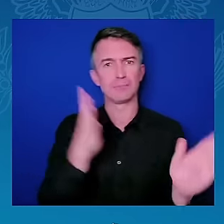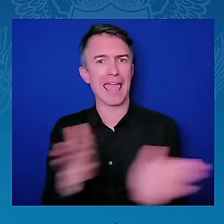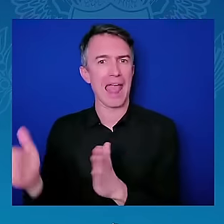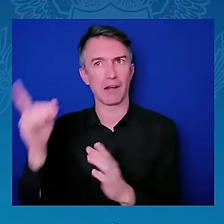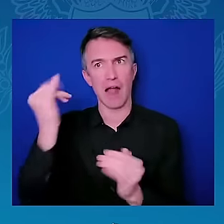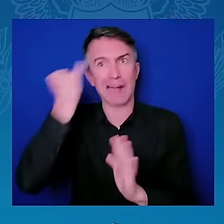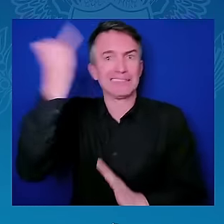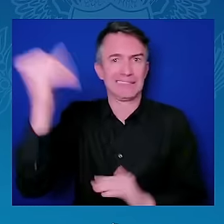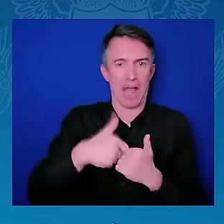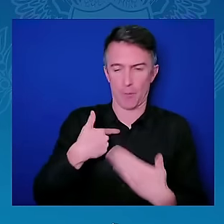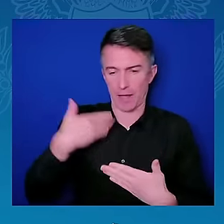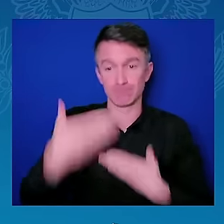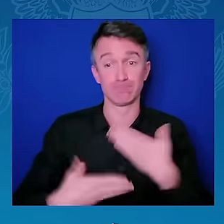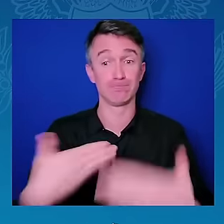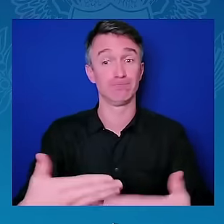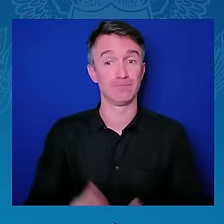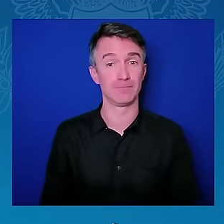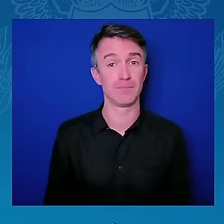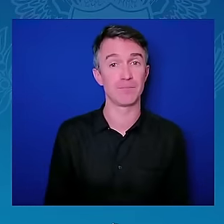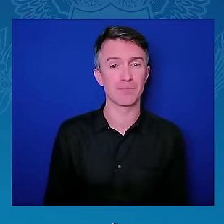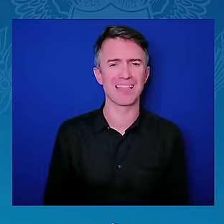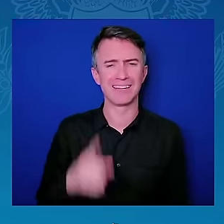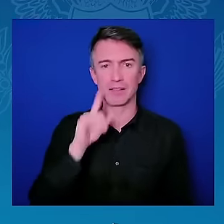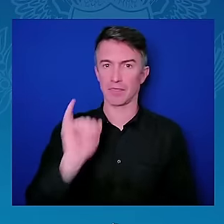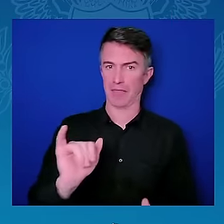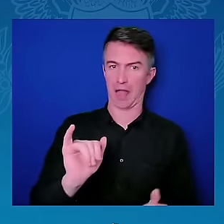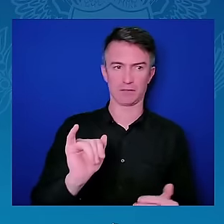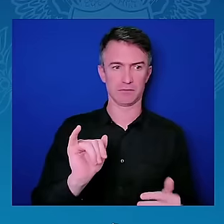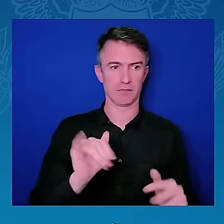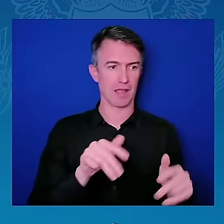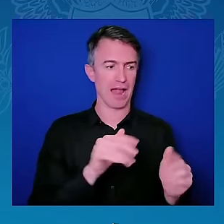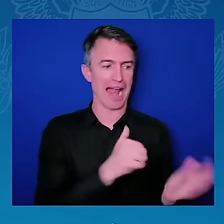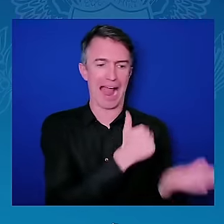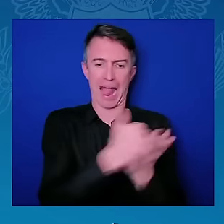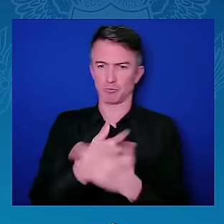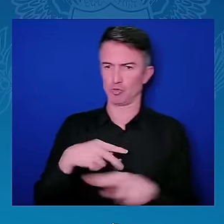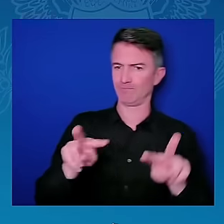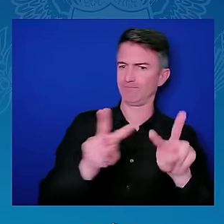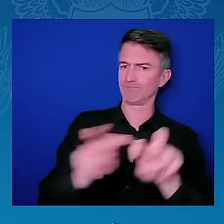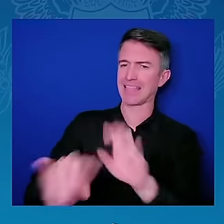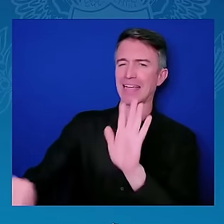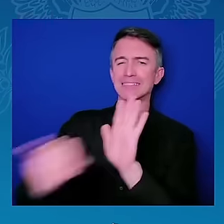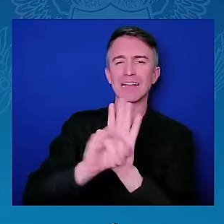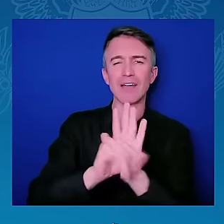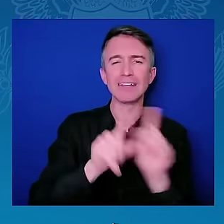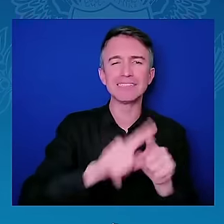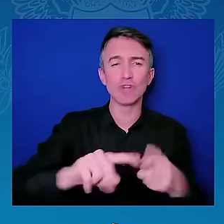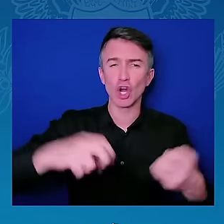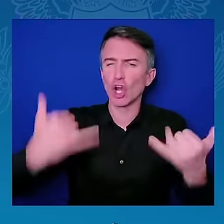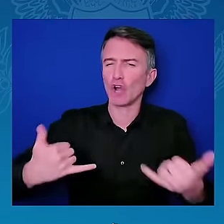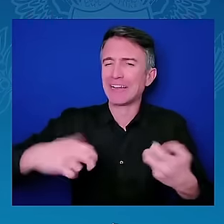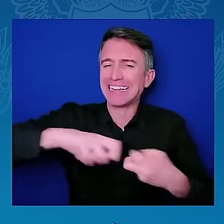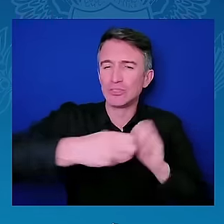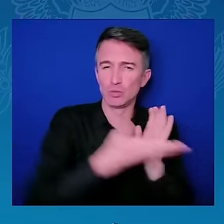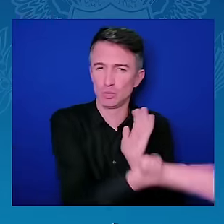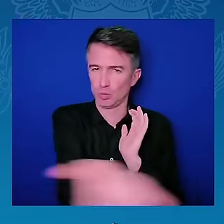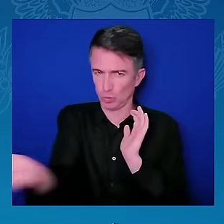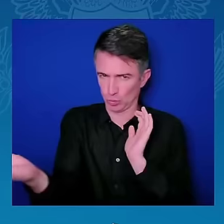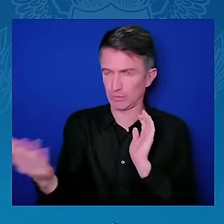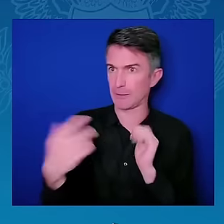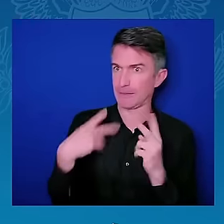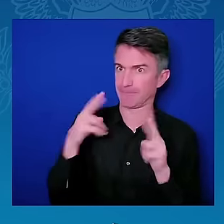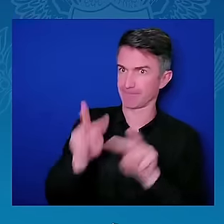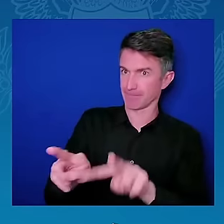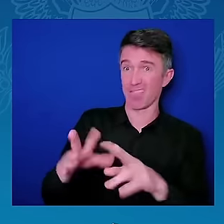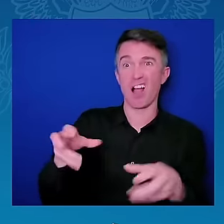see opportunity for economic growth, the climate crisis being an obvious one, the climate crisis having a direct impact on agricultural